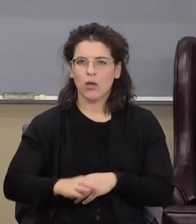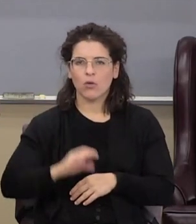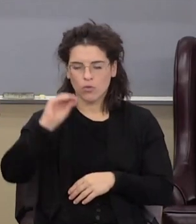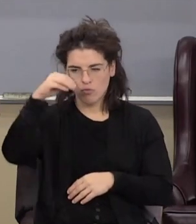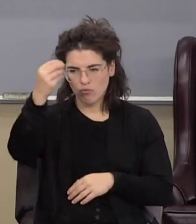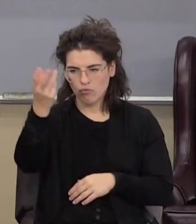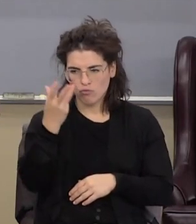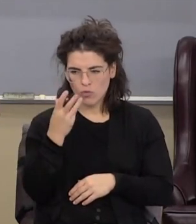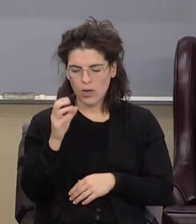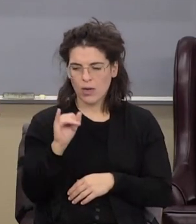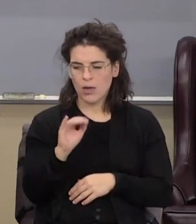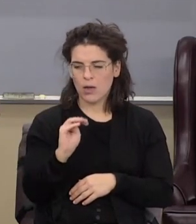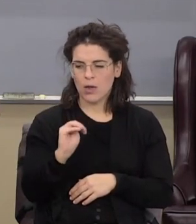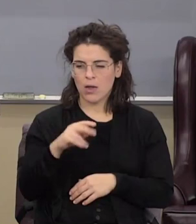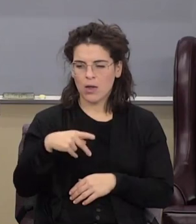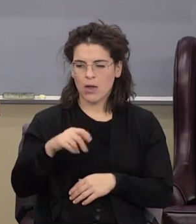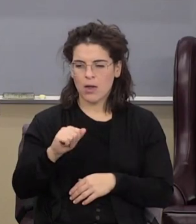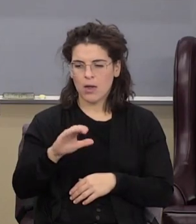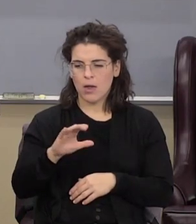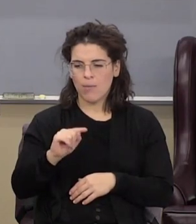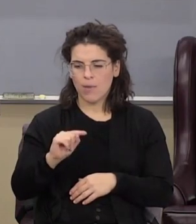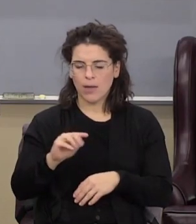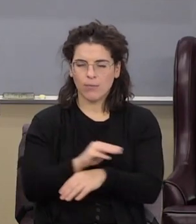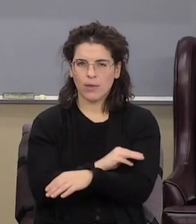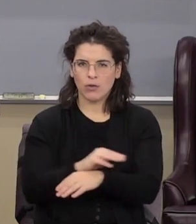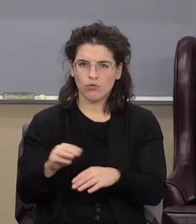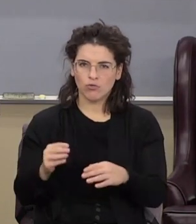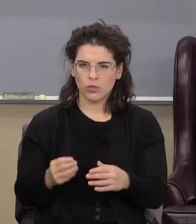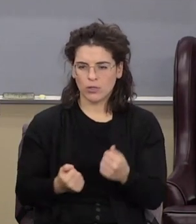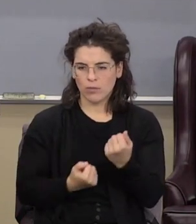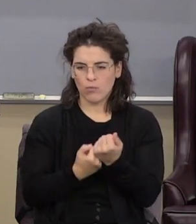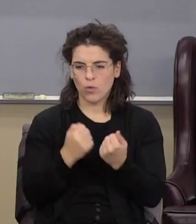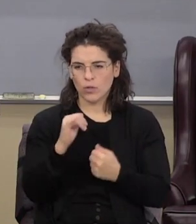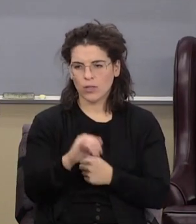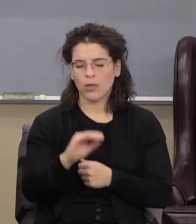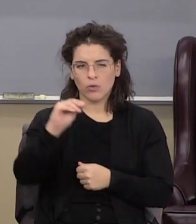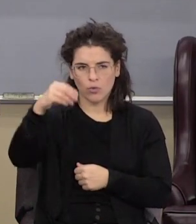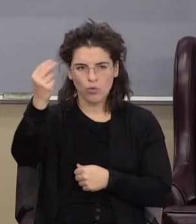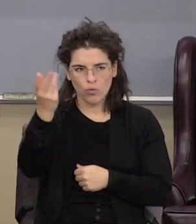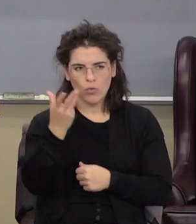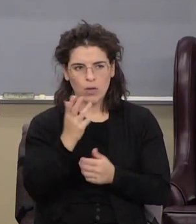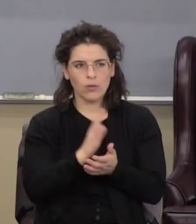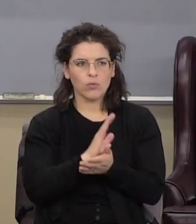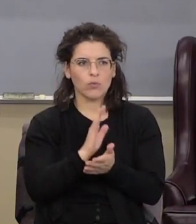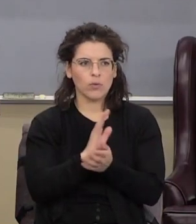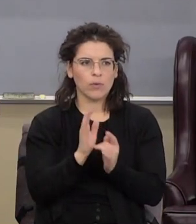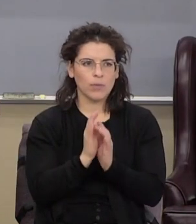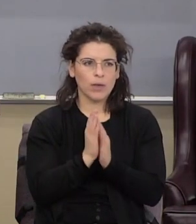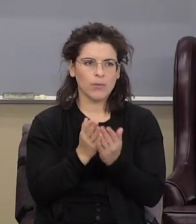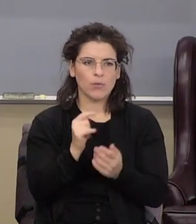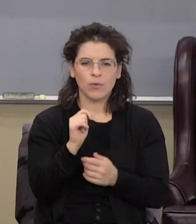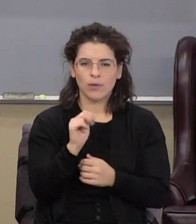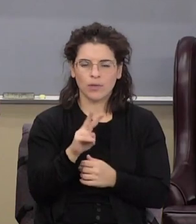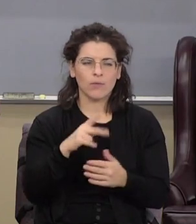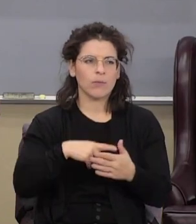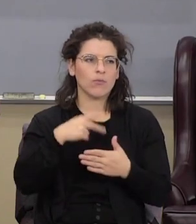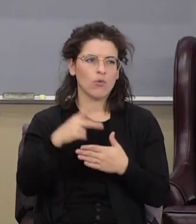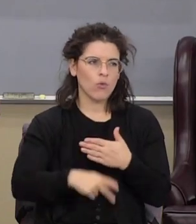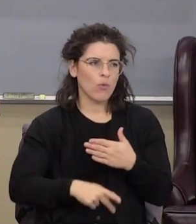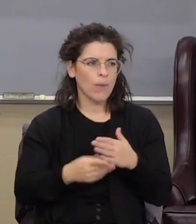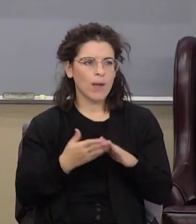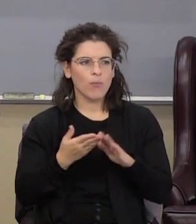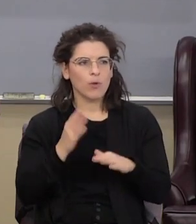Grace Impact Ministries is what that ministry carries. And that's where Grace School of the Bible, that's where the television ministry and all those things operate under that